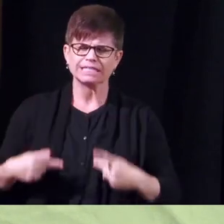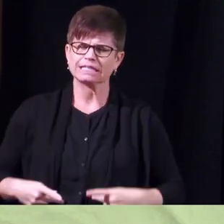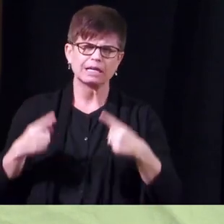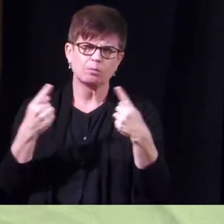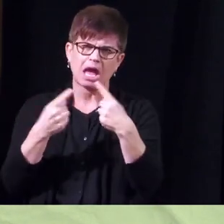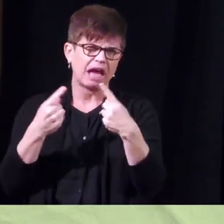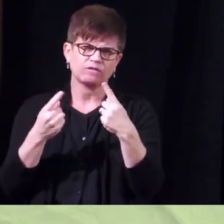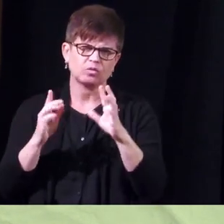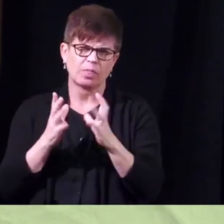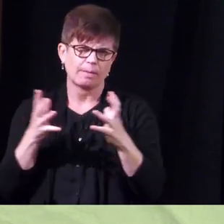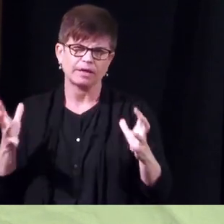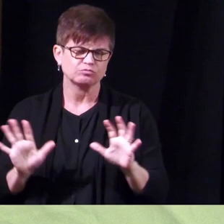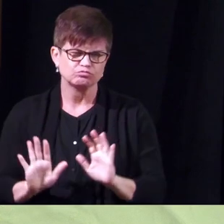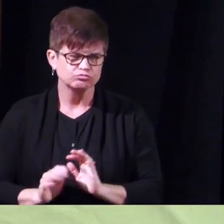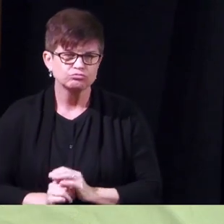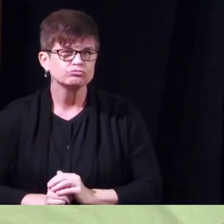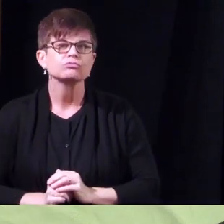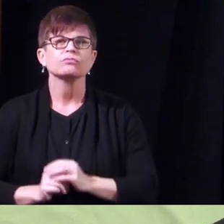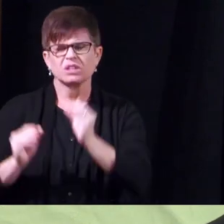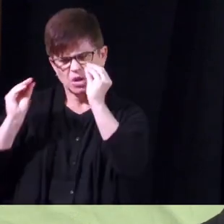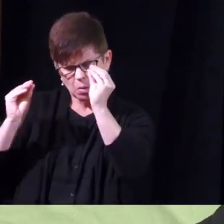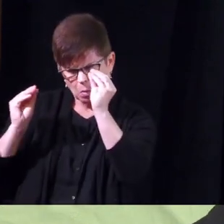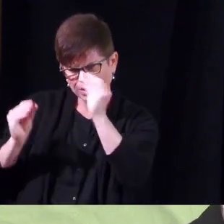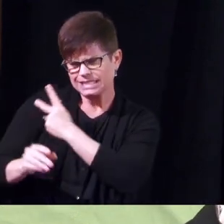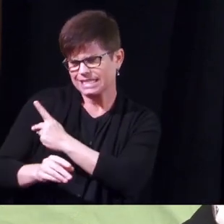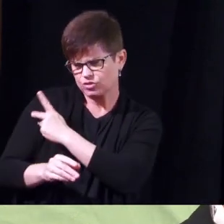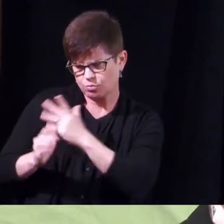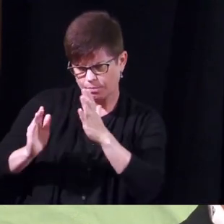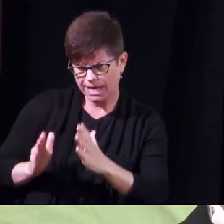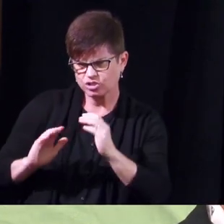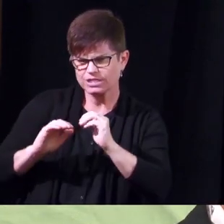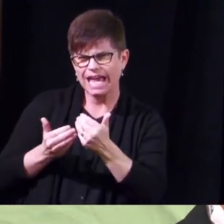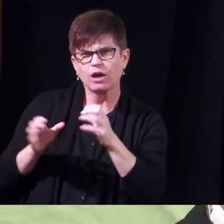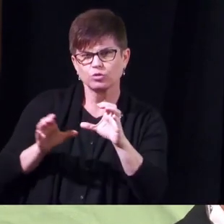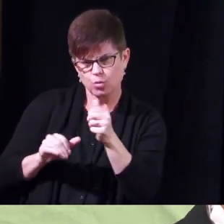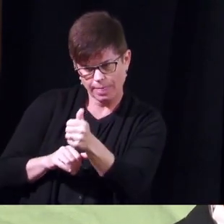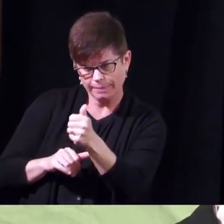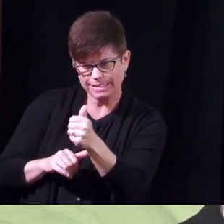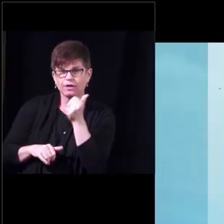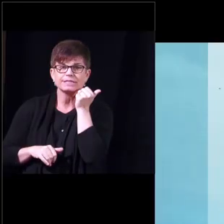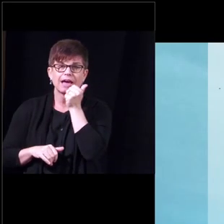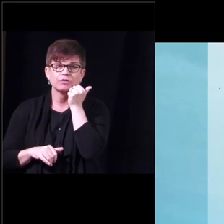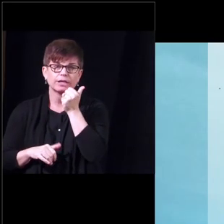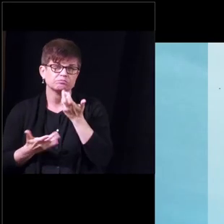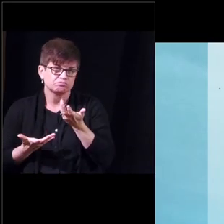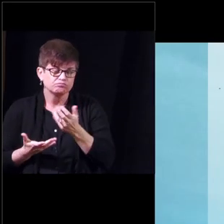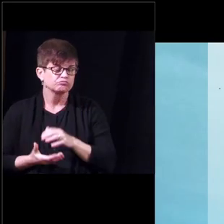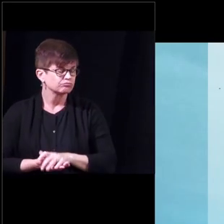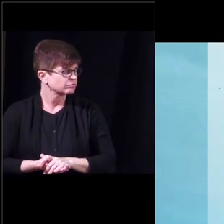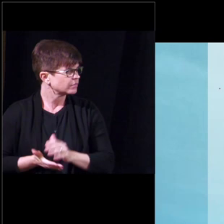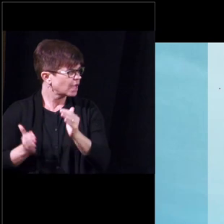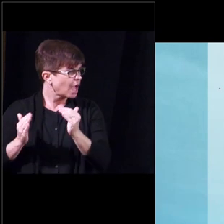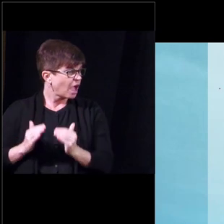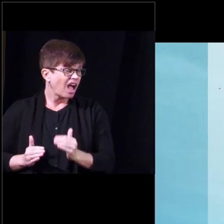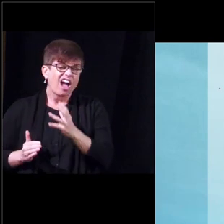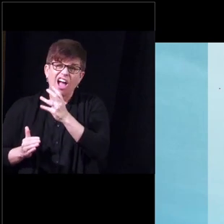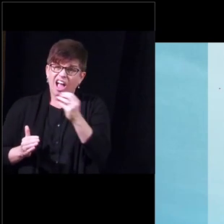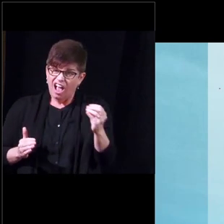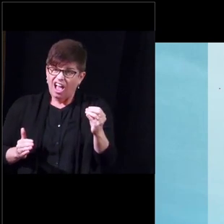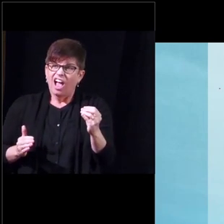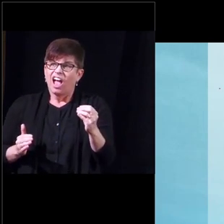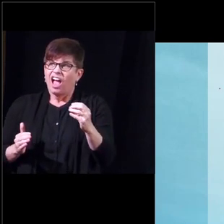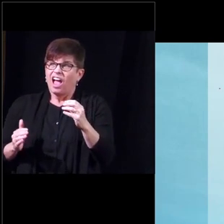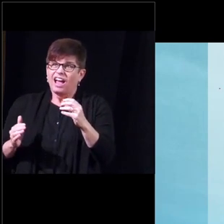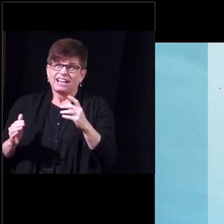option for a lot of patients we teach patients how to do that every day and when all else fails then we go to